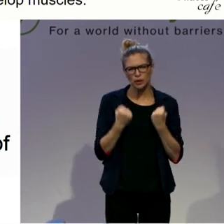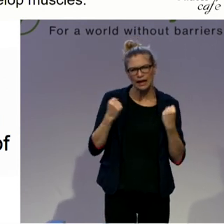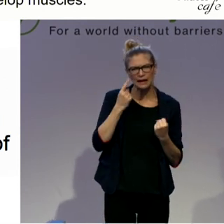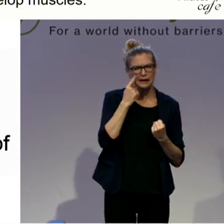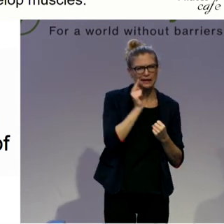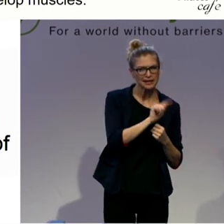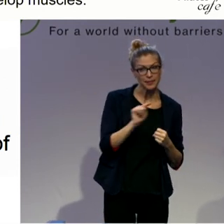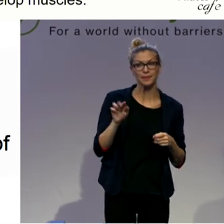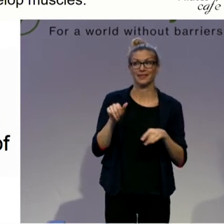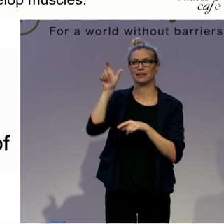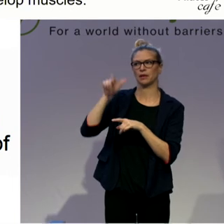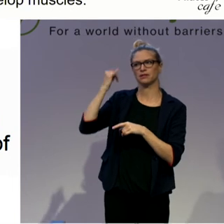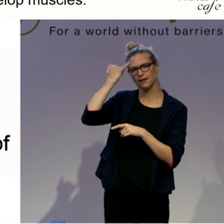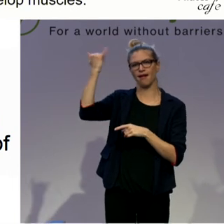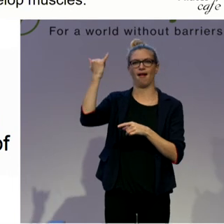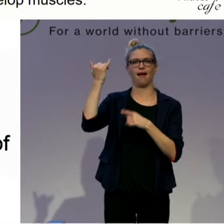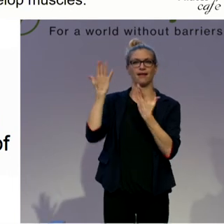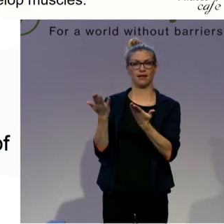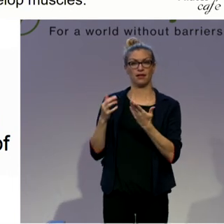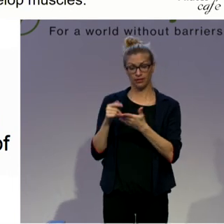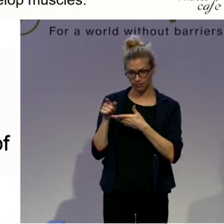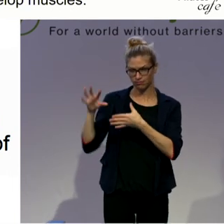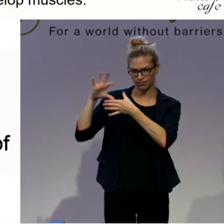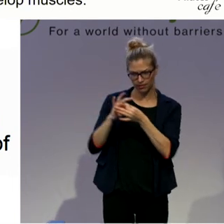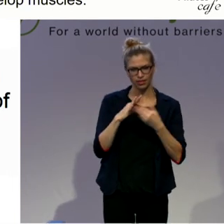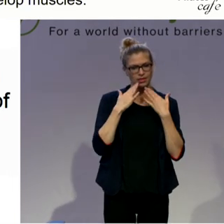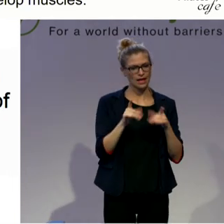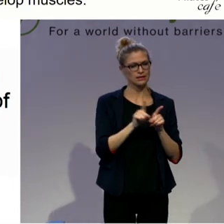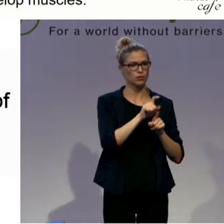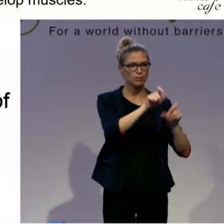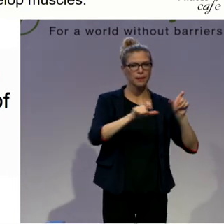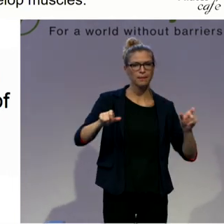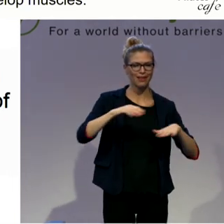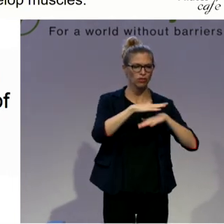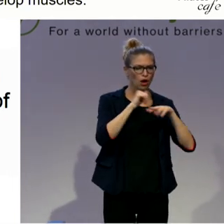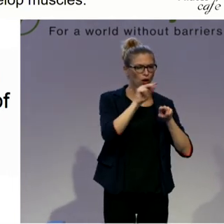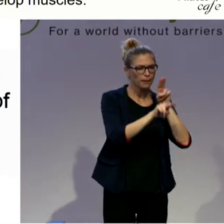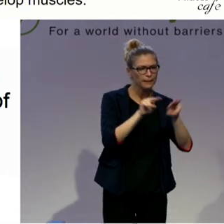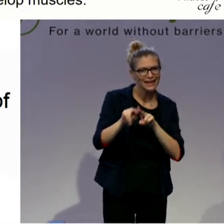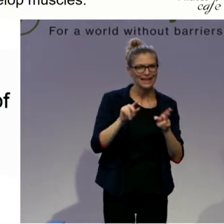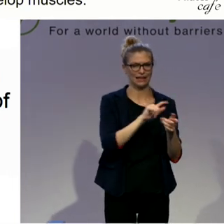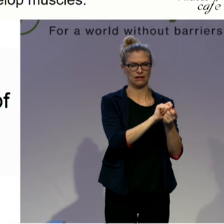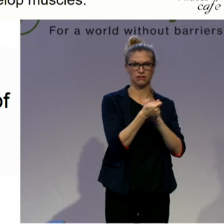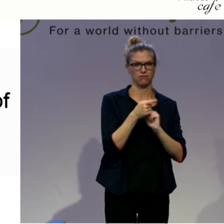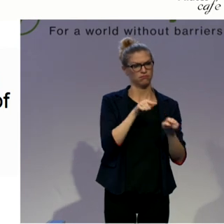it provides rehabilitation. And that would be such a good idea if